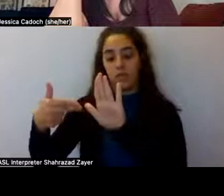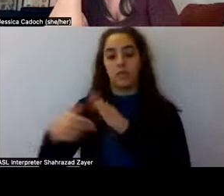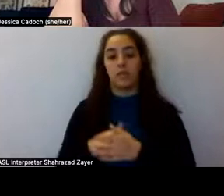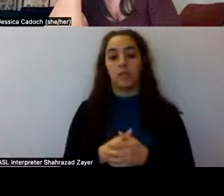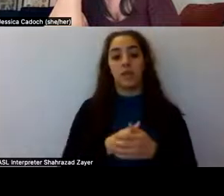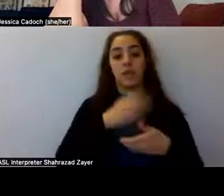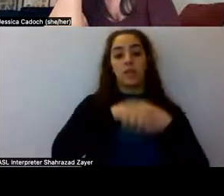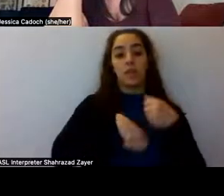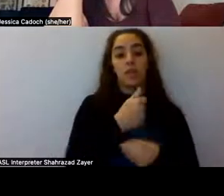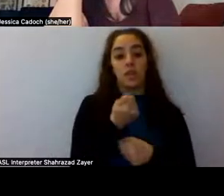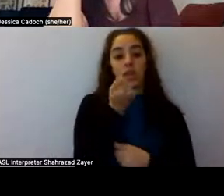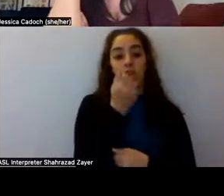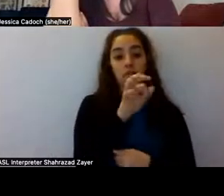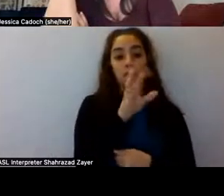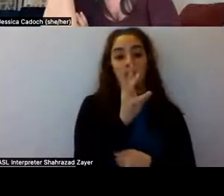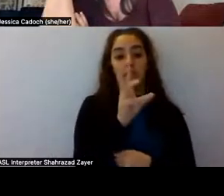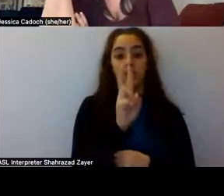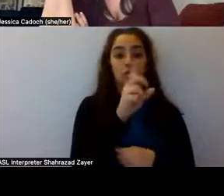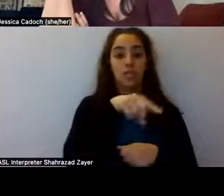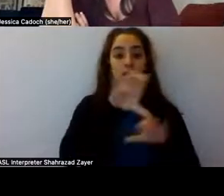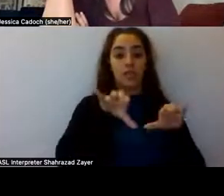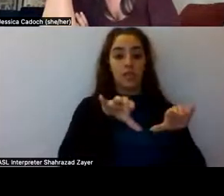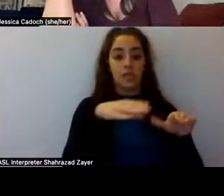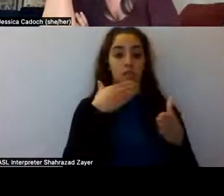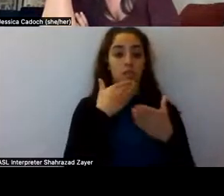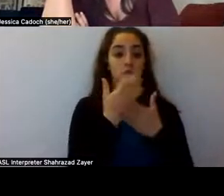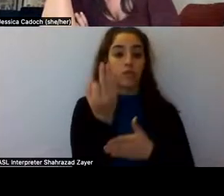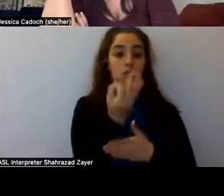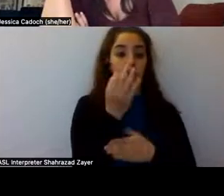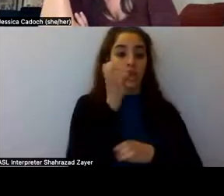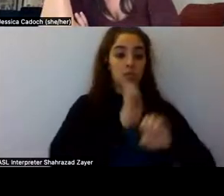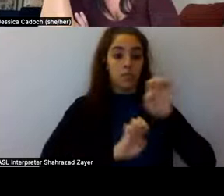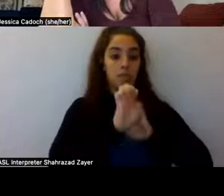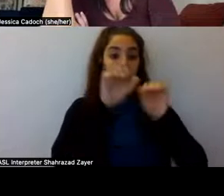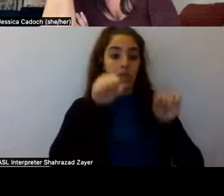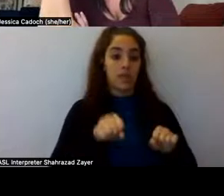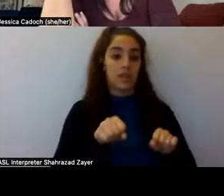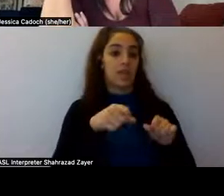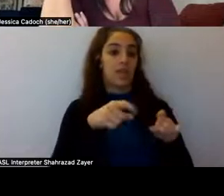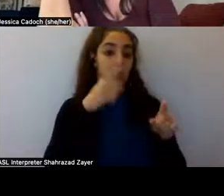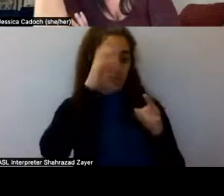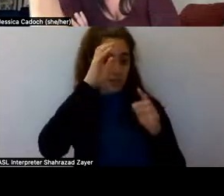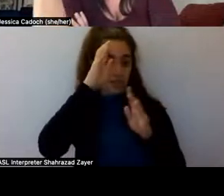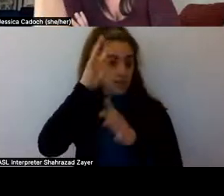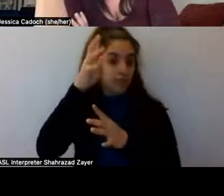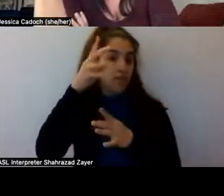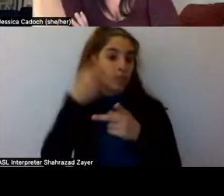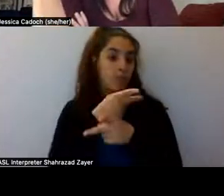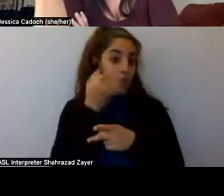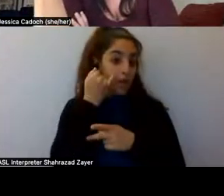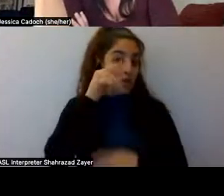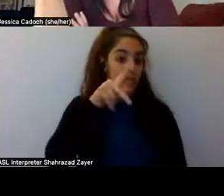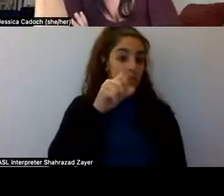did the Good Friday experiment, which was to, uh, discover whether psilocybin can incite mystical experiences in religiously